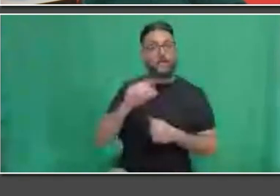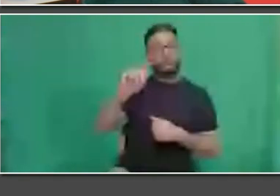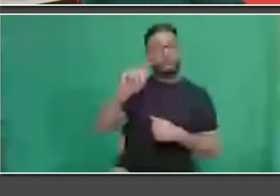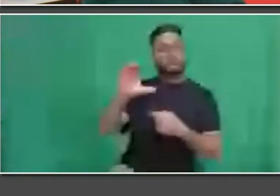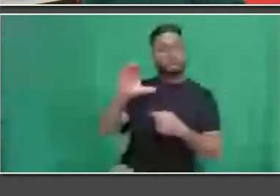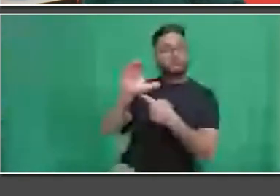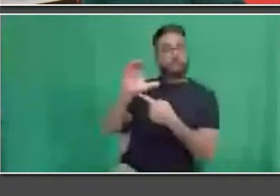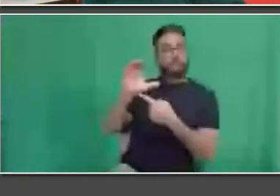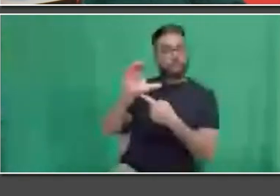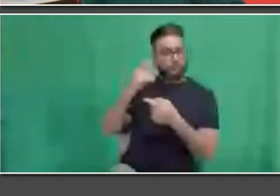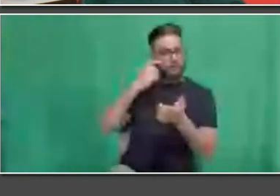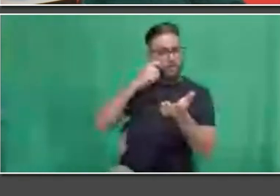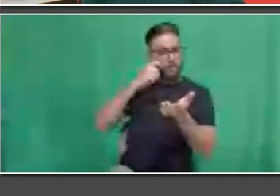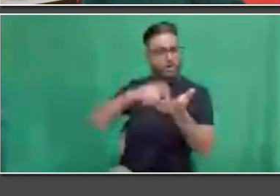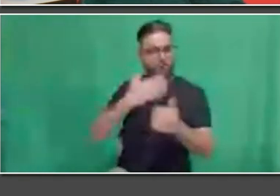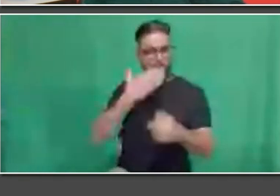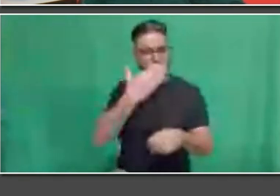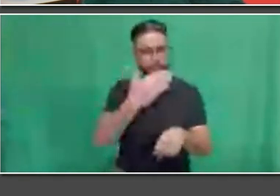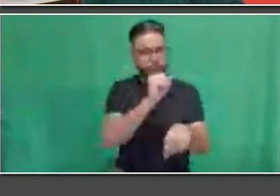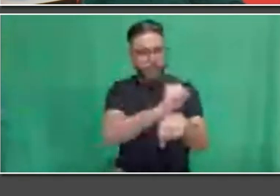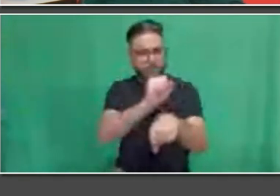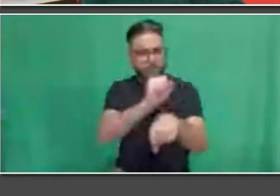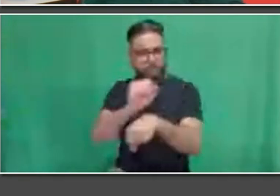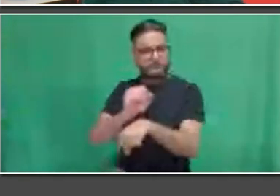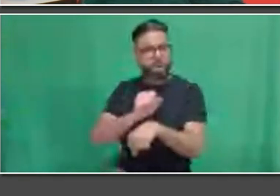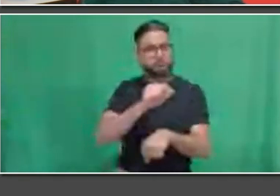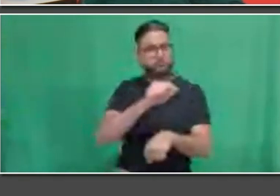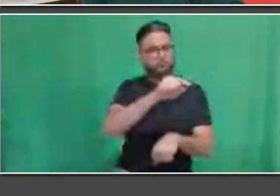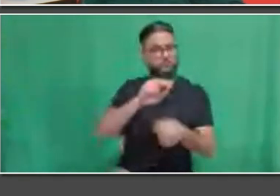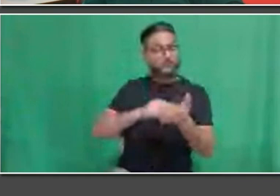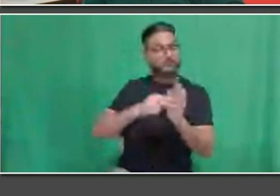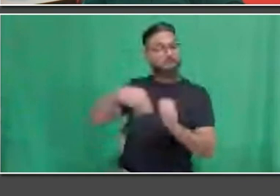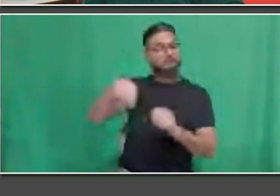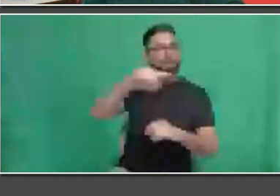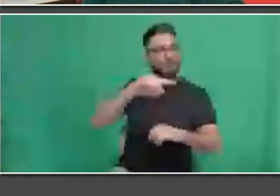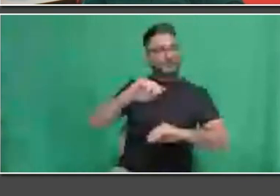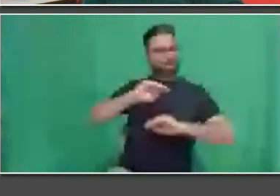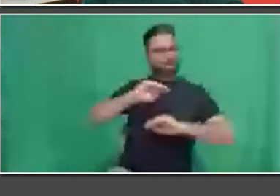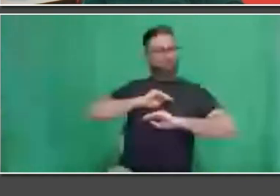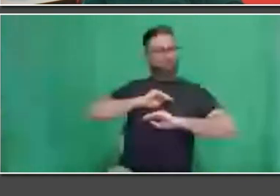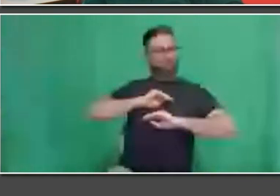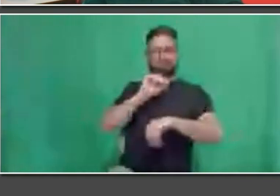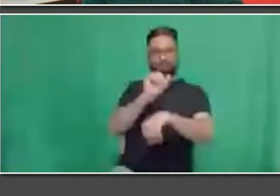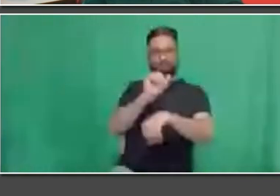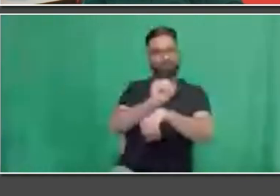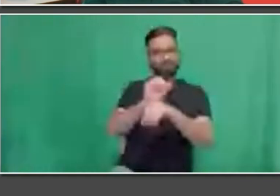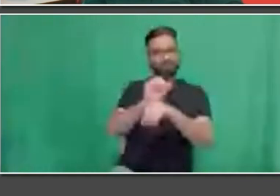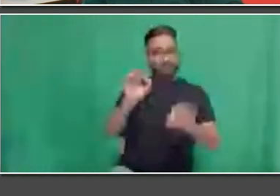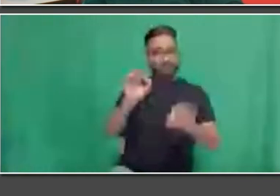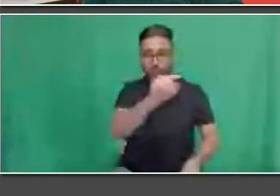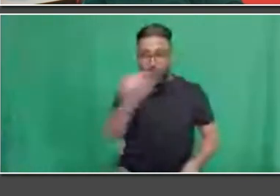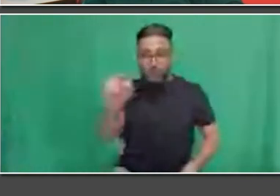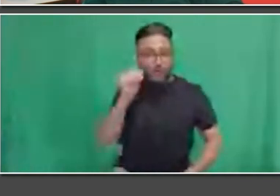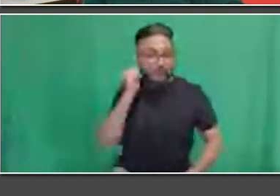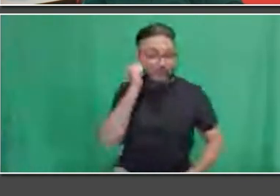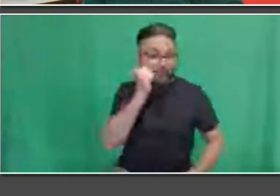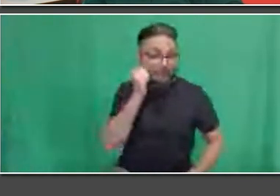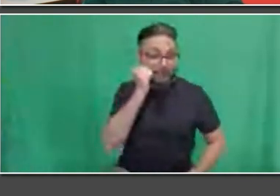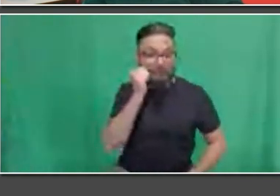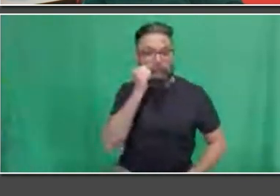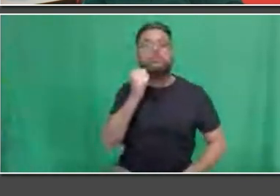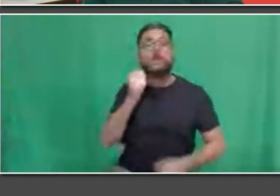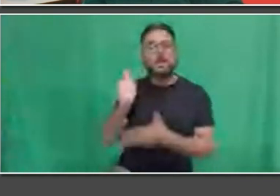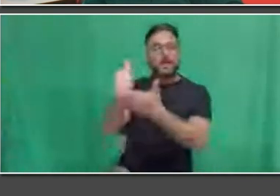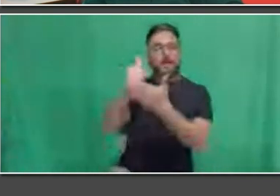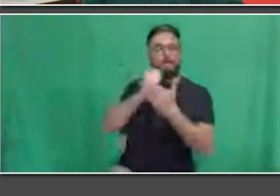transportation. You make the difference in people's lives every single day by the work that you do, as Rick had mentioned. Well, this brings me